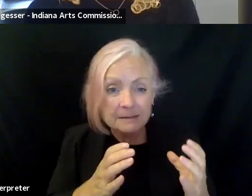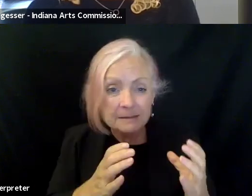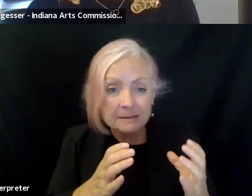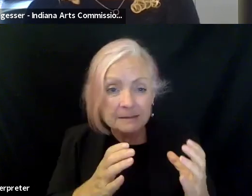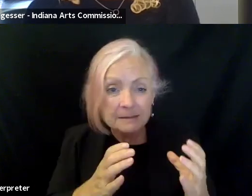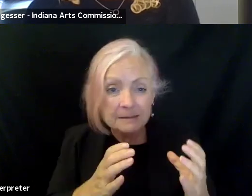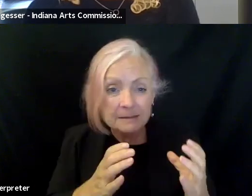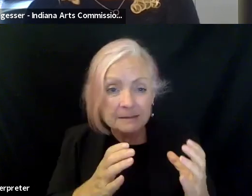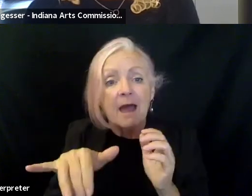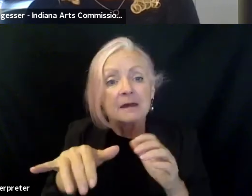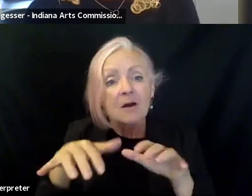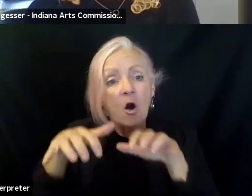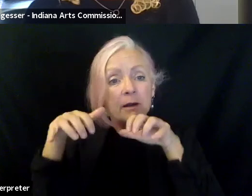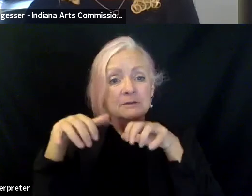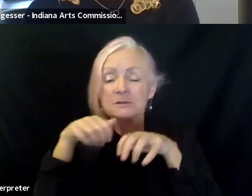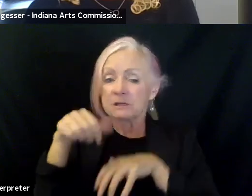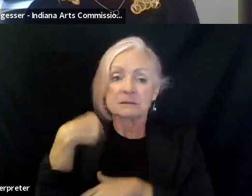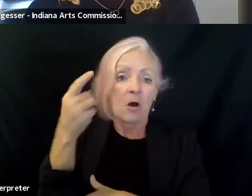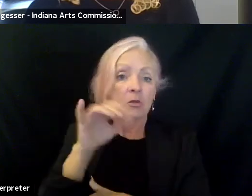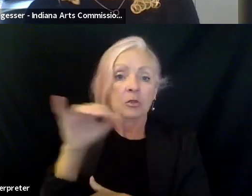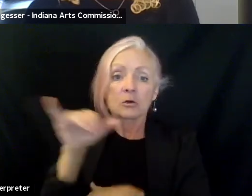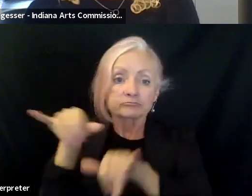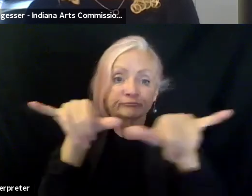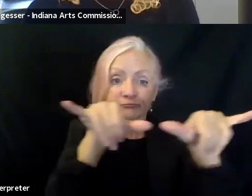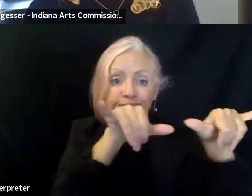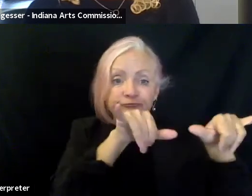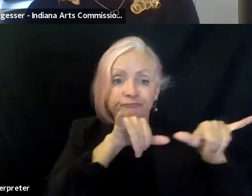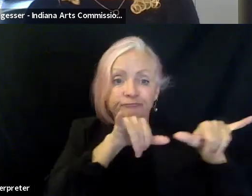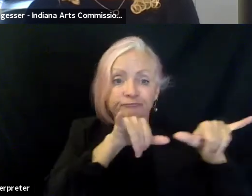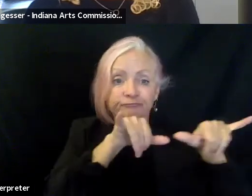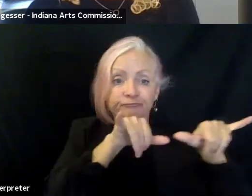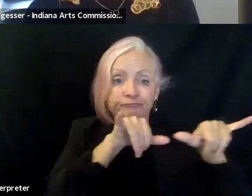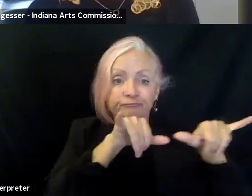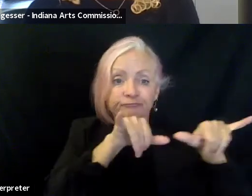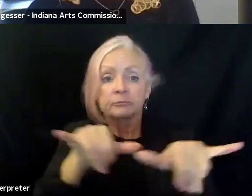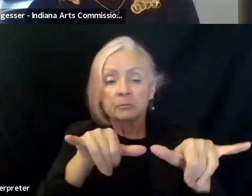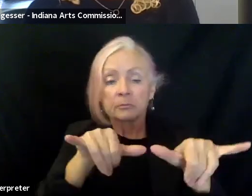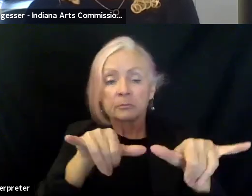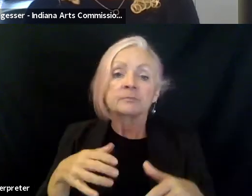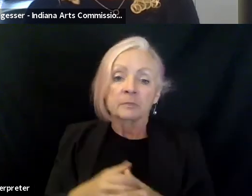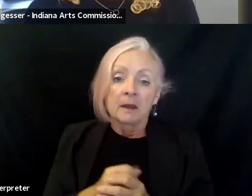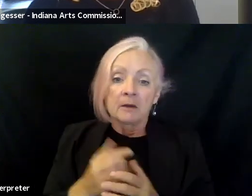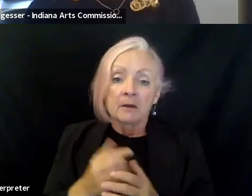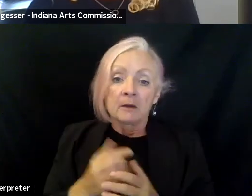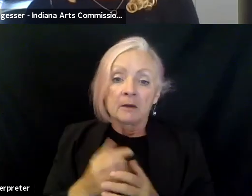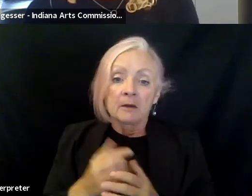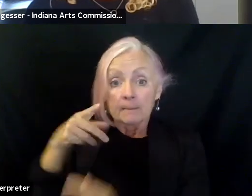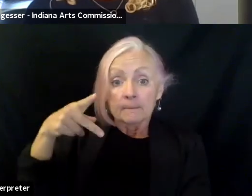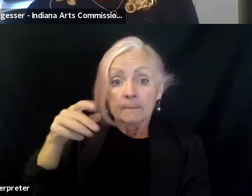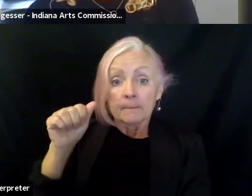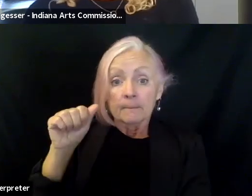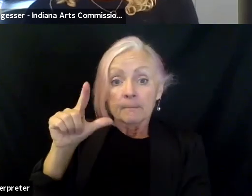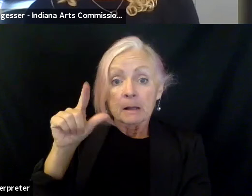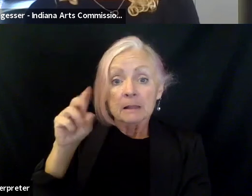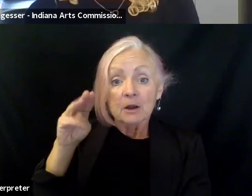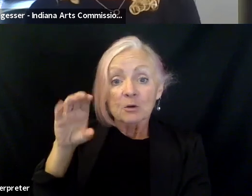look monochromatic. So when I'm at Palermo, and we have become lifelong friends because